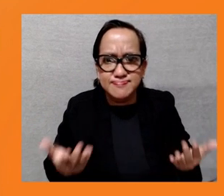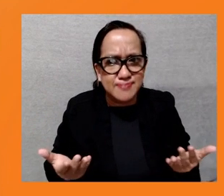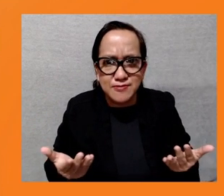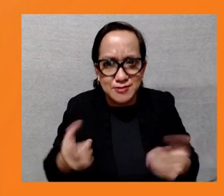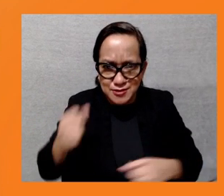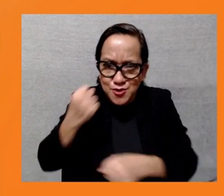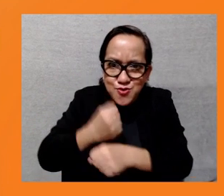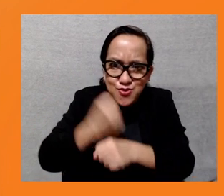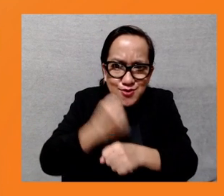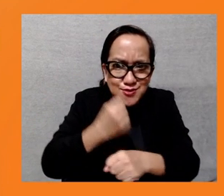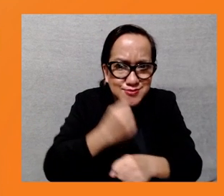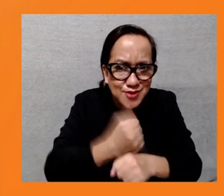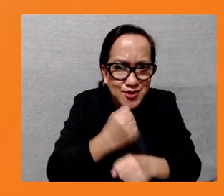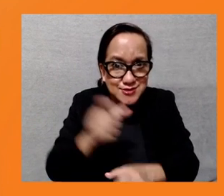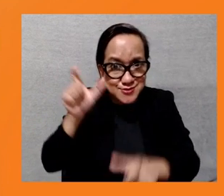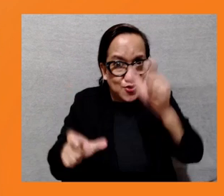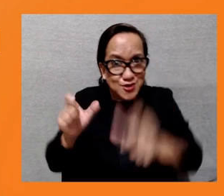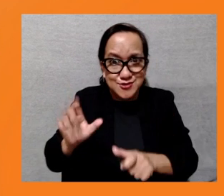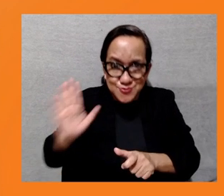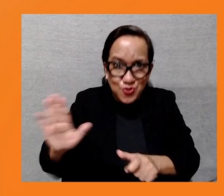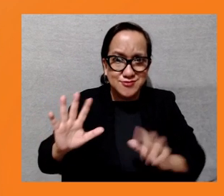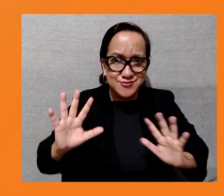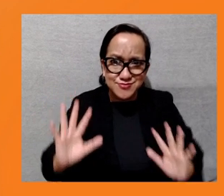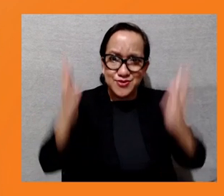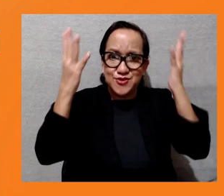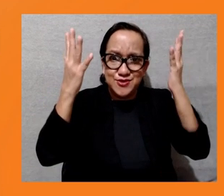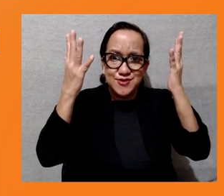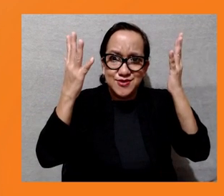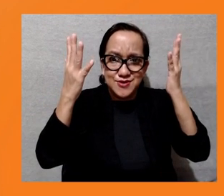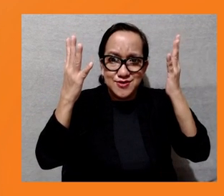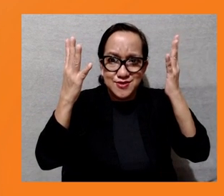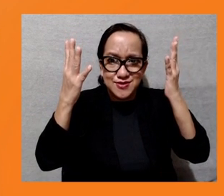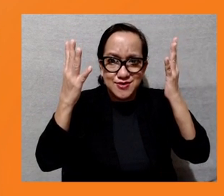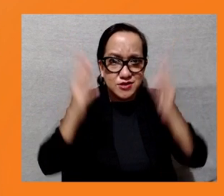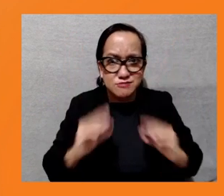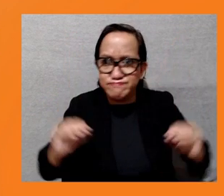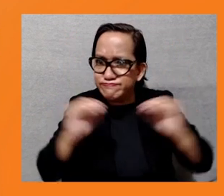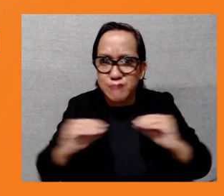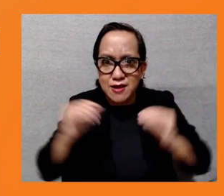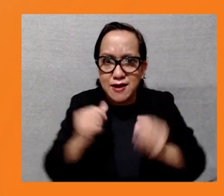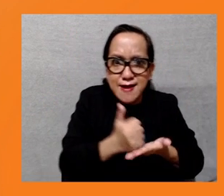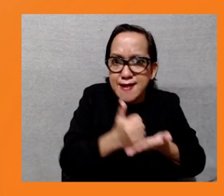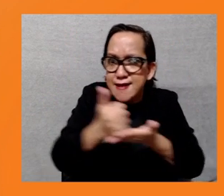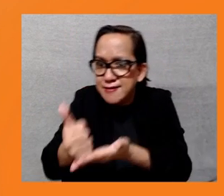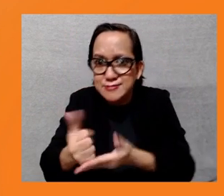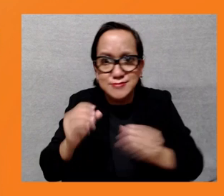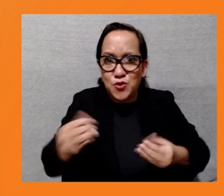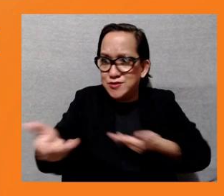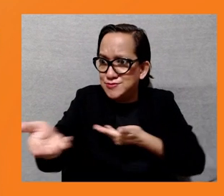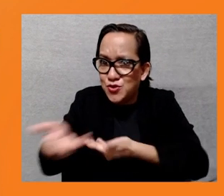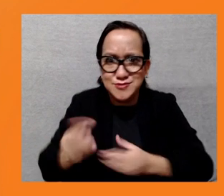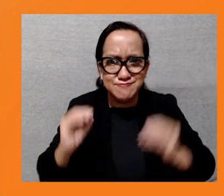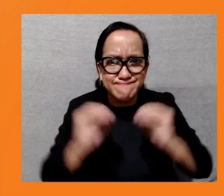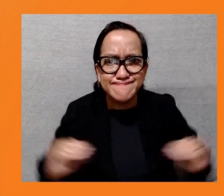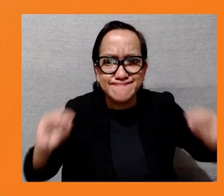Similarly, consultations should be free of intimidation or coercion, but the committed people will inform those that if they